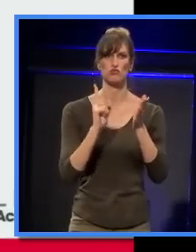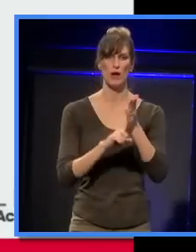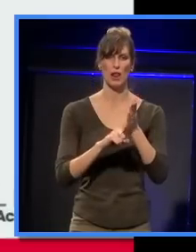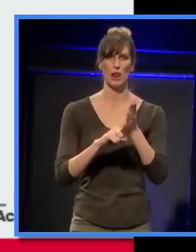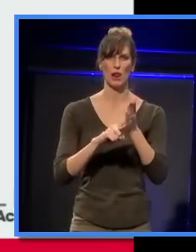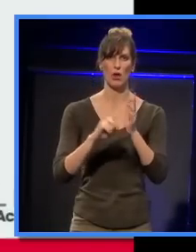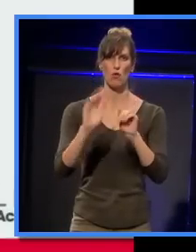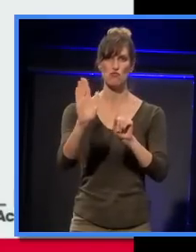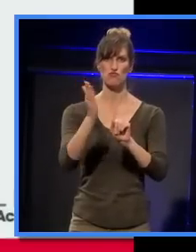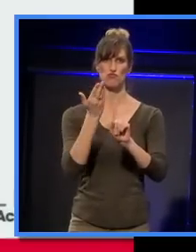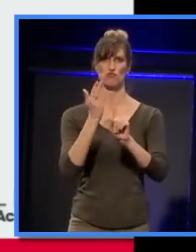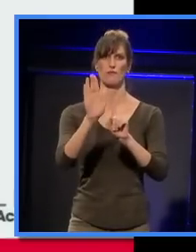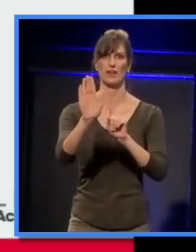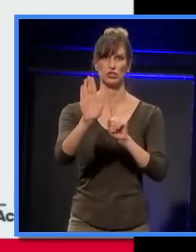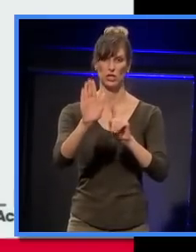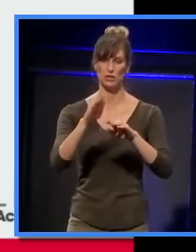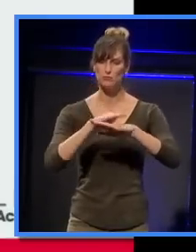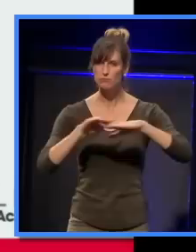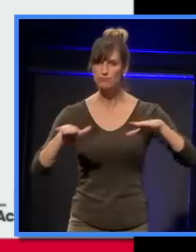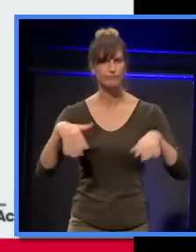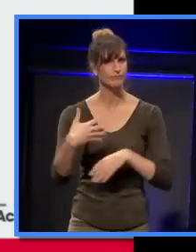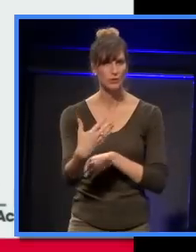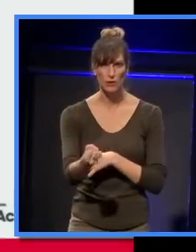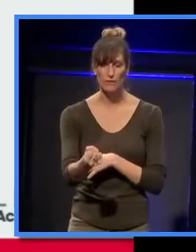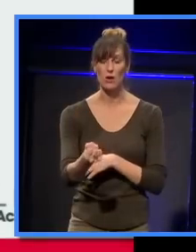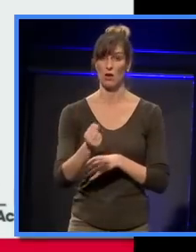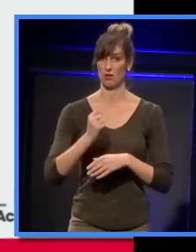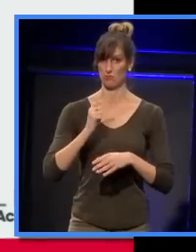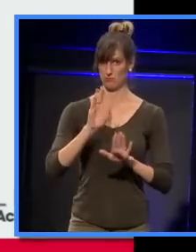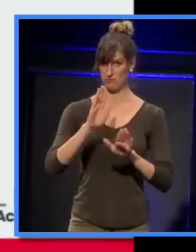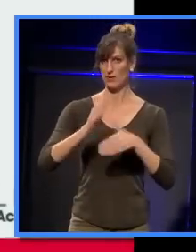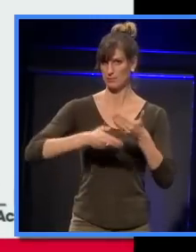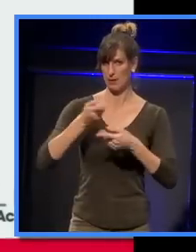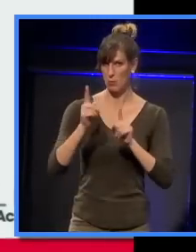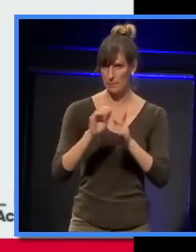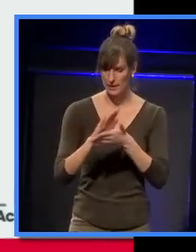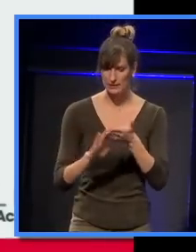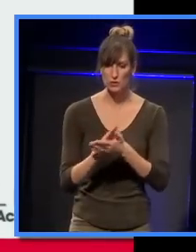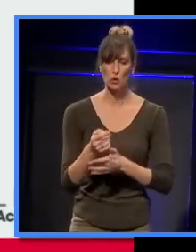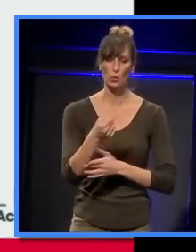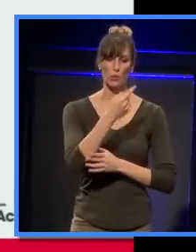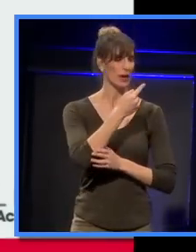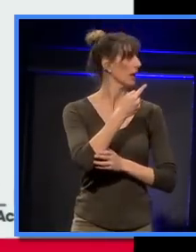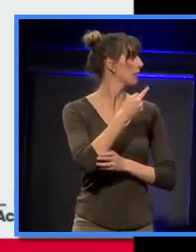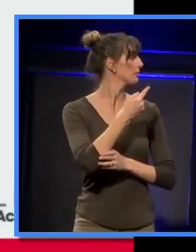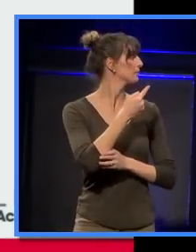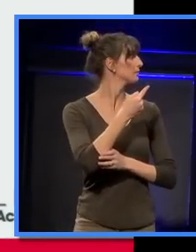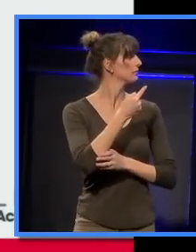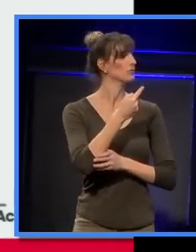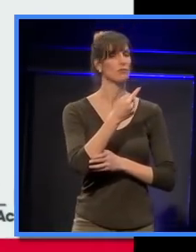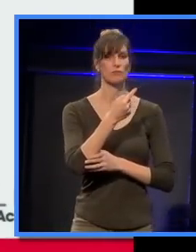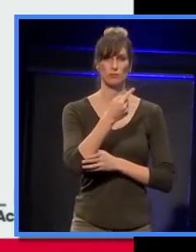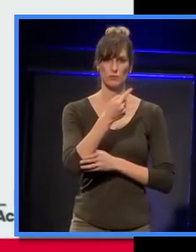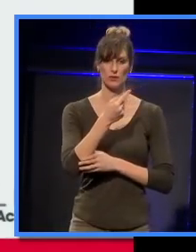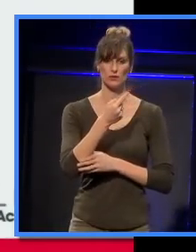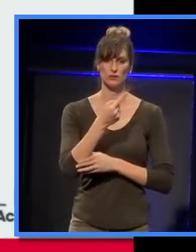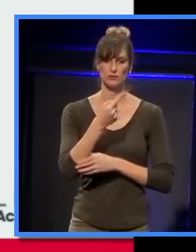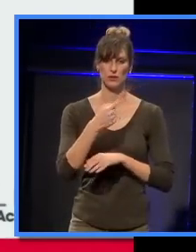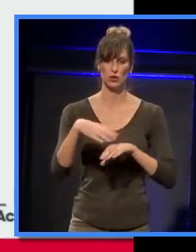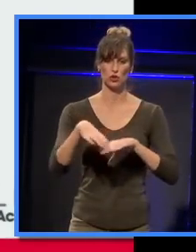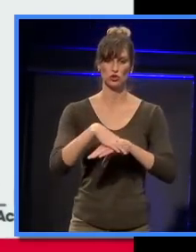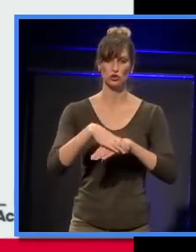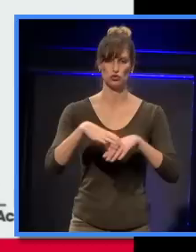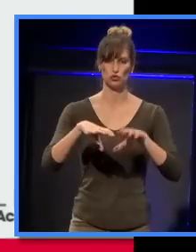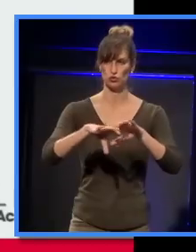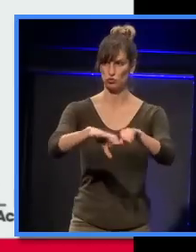reflections are. Here, we have a conventional shoebox concert hall in bird's eye view, in plan view